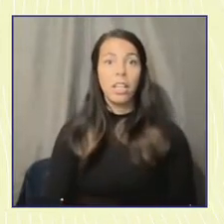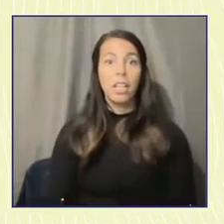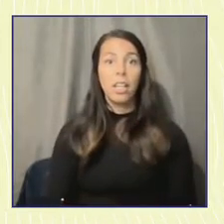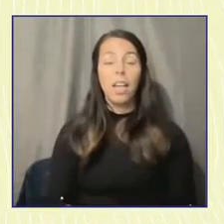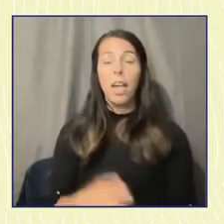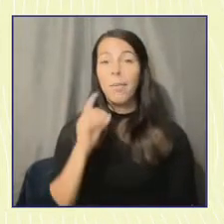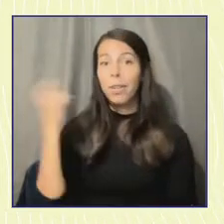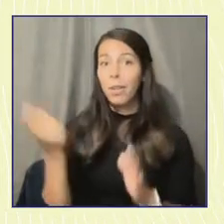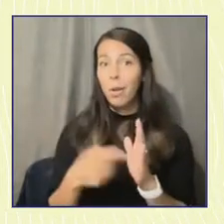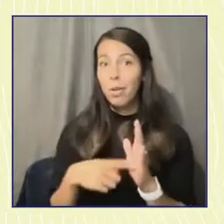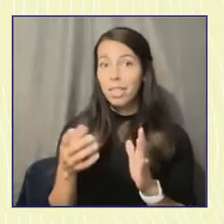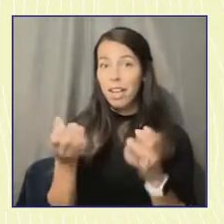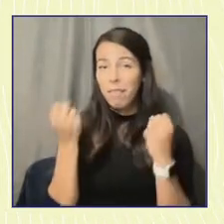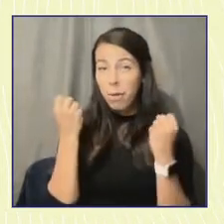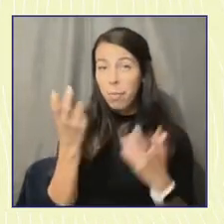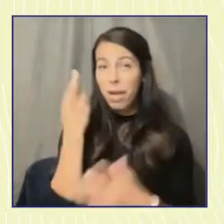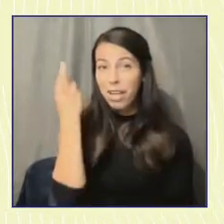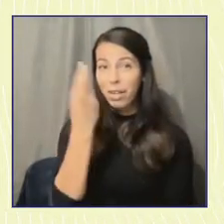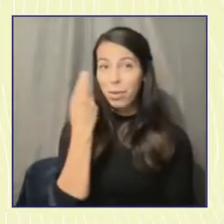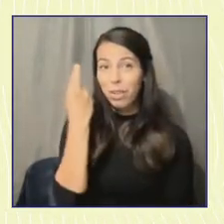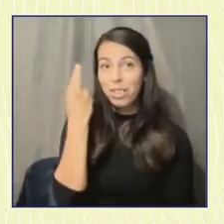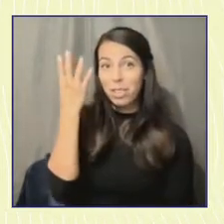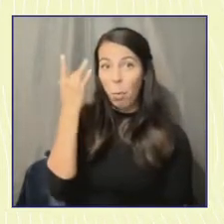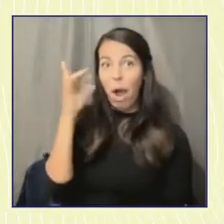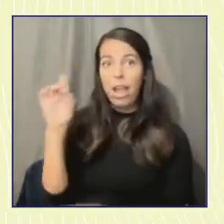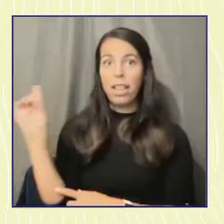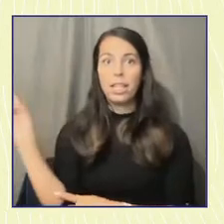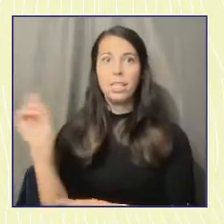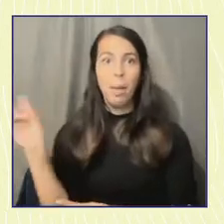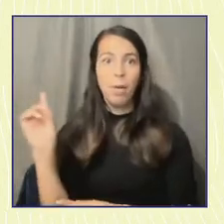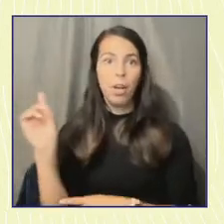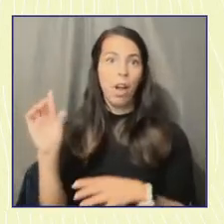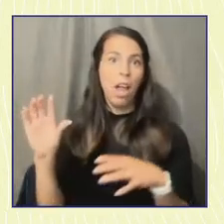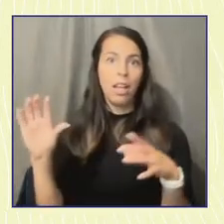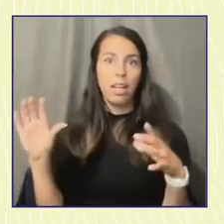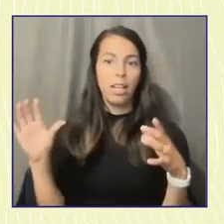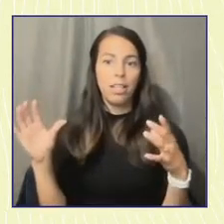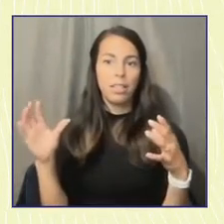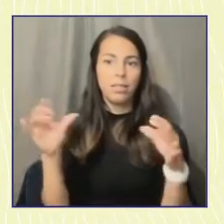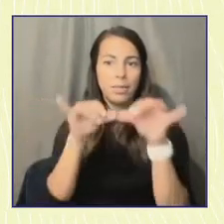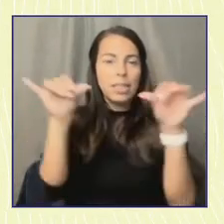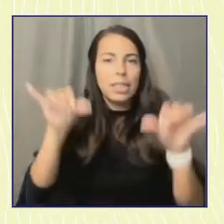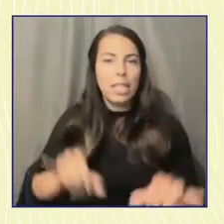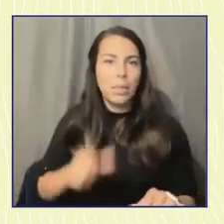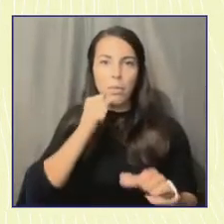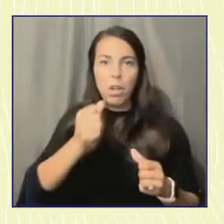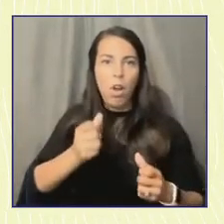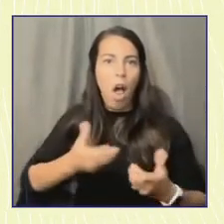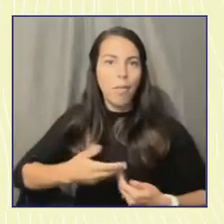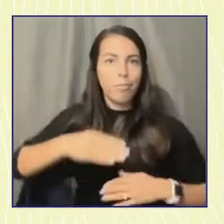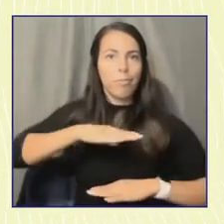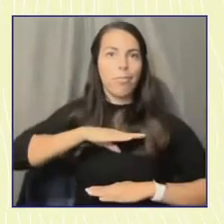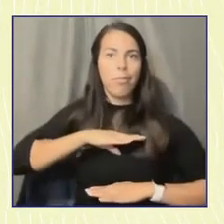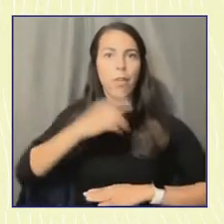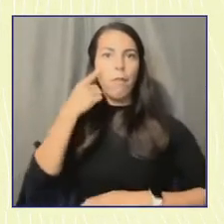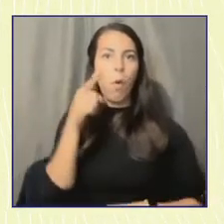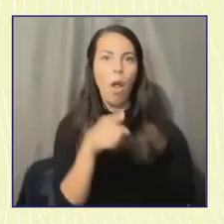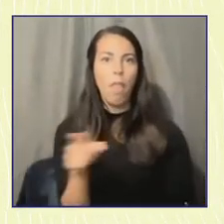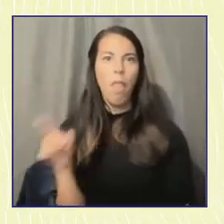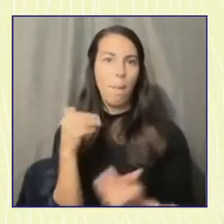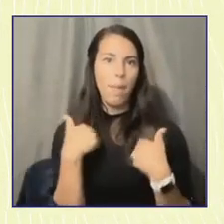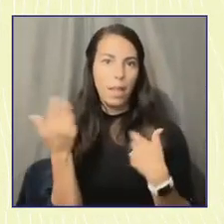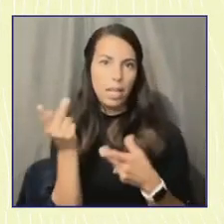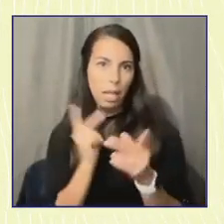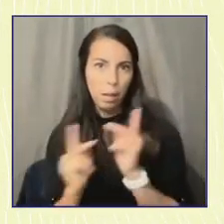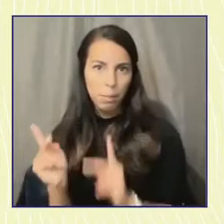democratic institutions are not living up to the promise of building a robust, healthy, thriving